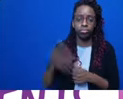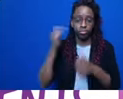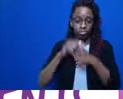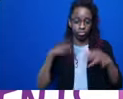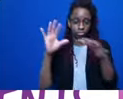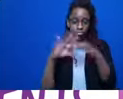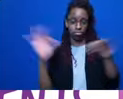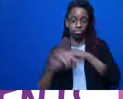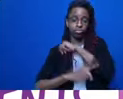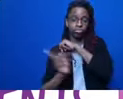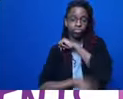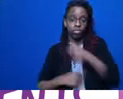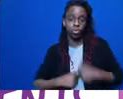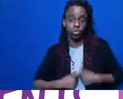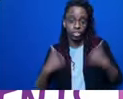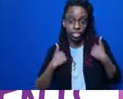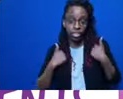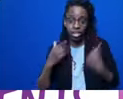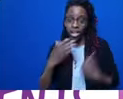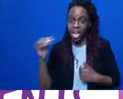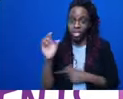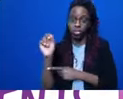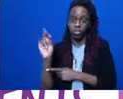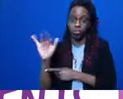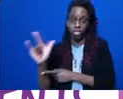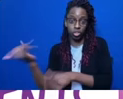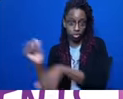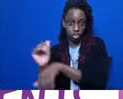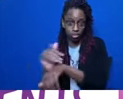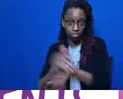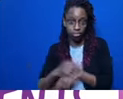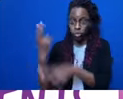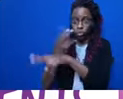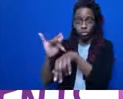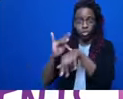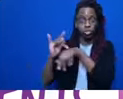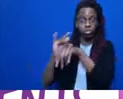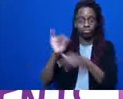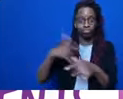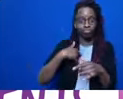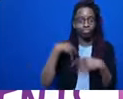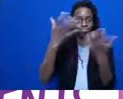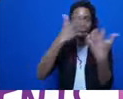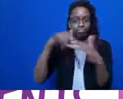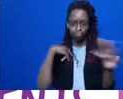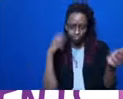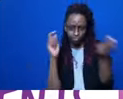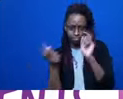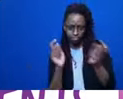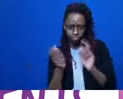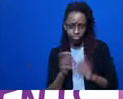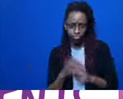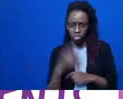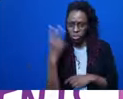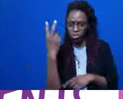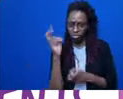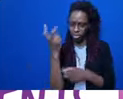resource that I organized and edited a few couple of years ago for us that